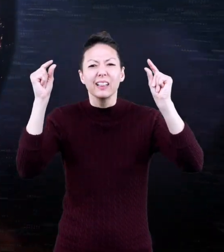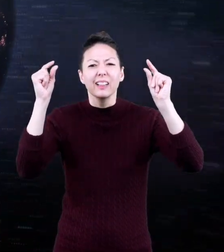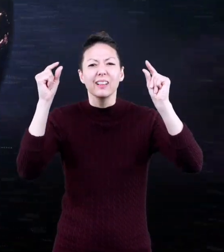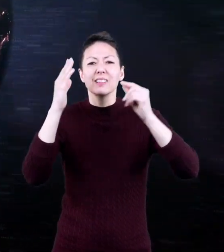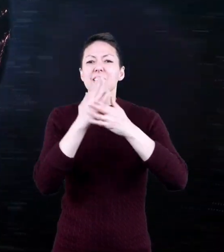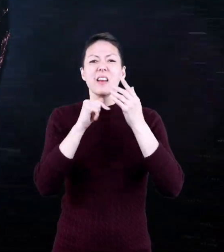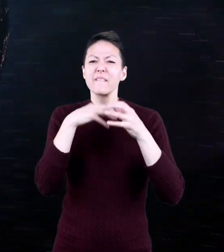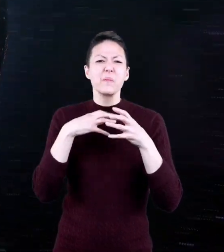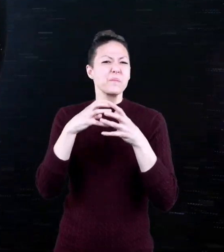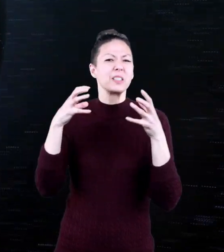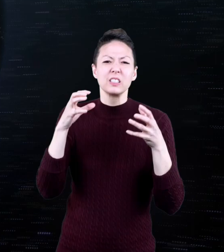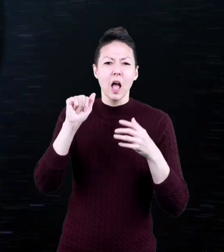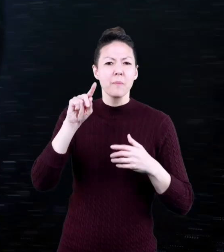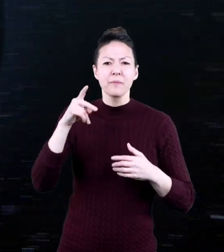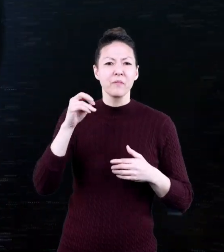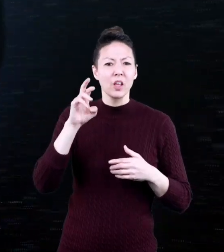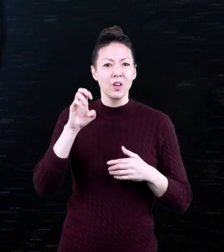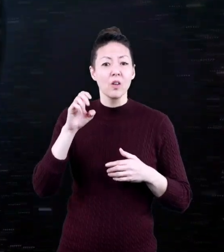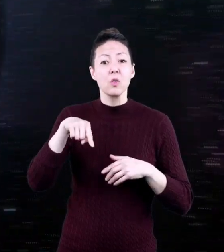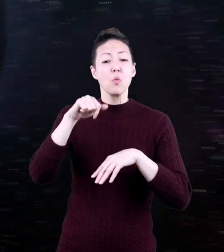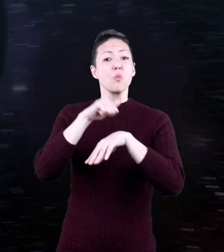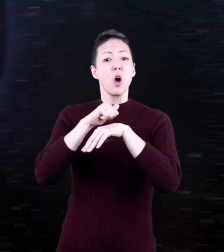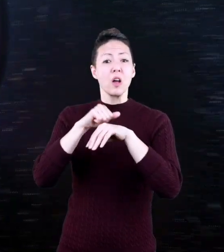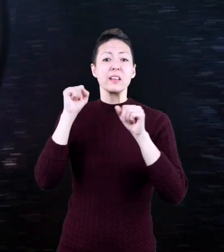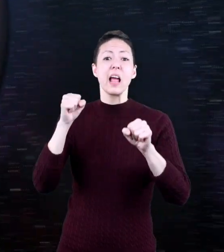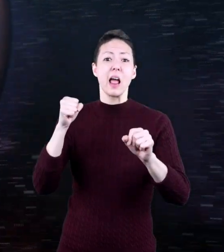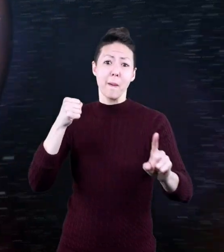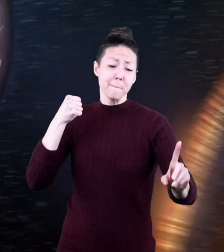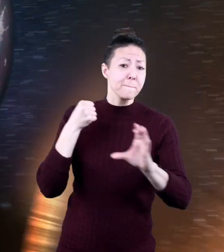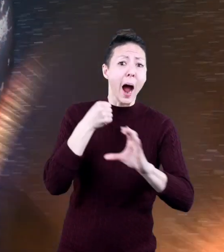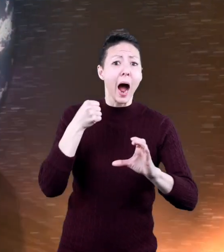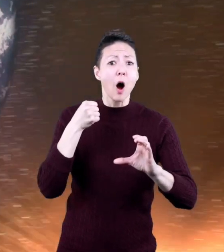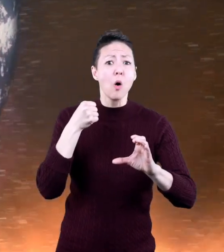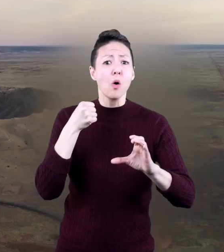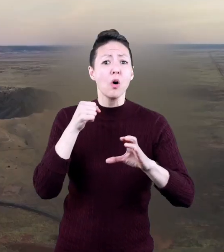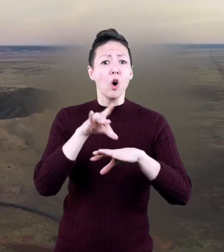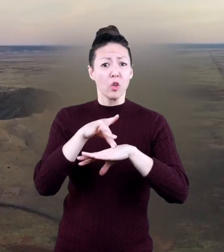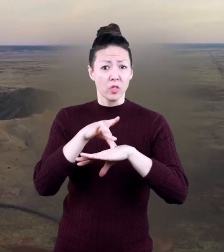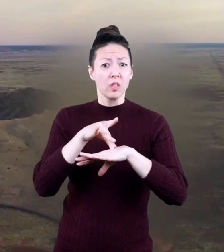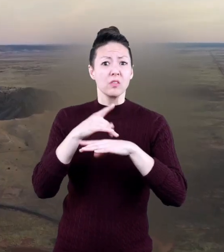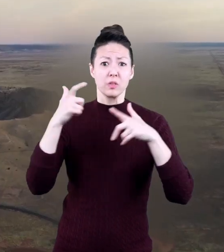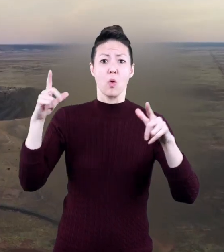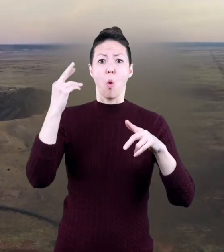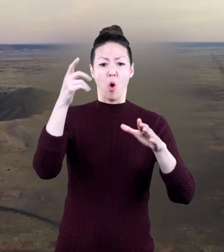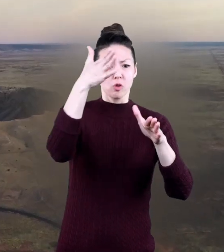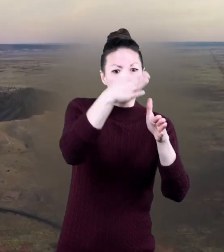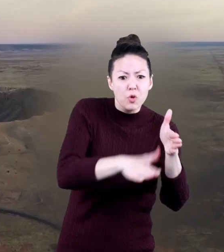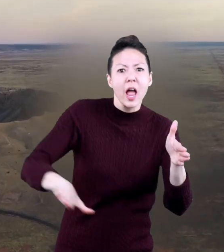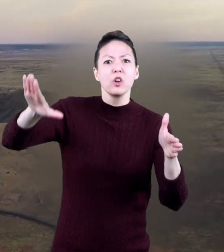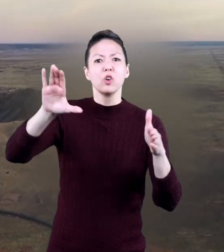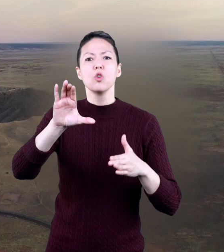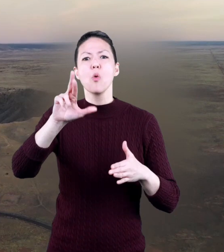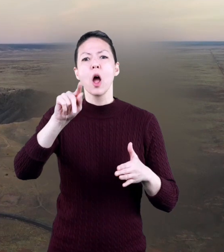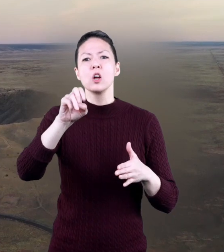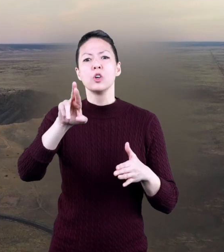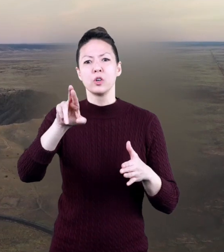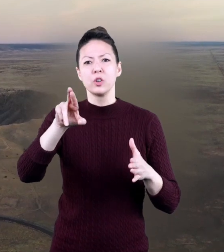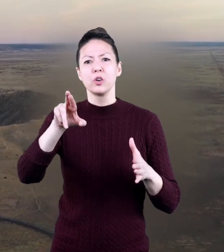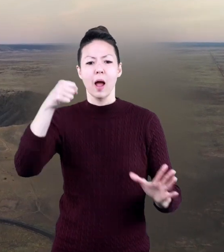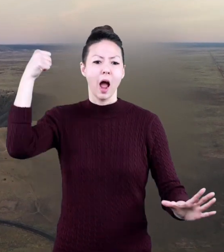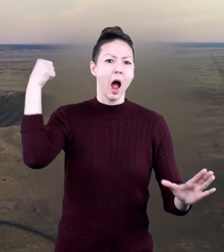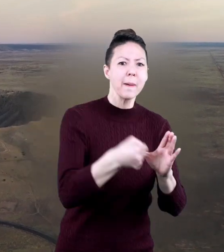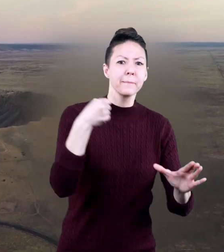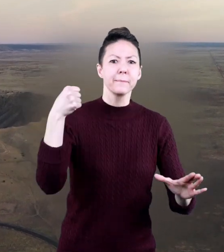there isn't much atmosphere, those rocks can end up hitting the planet, creating giant holes or craters.